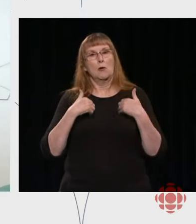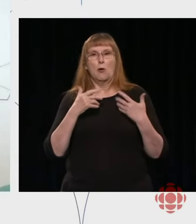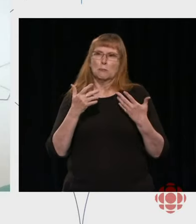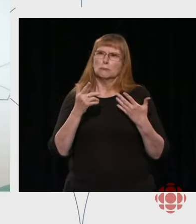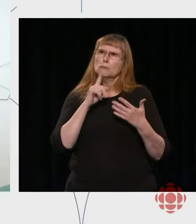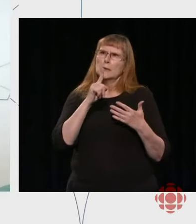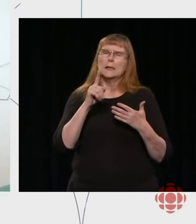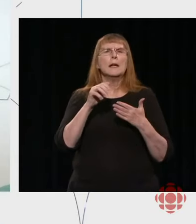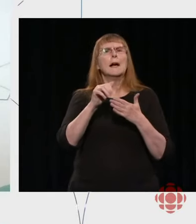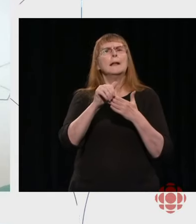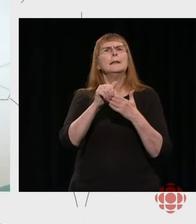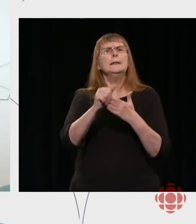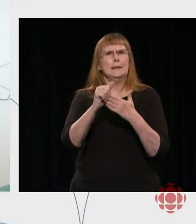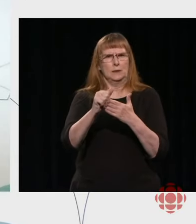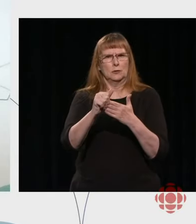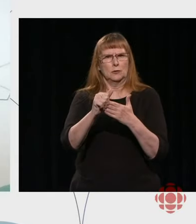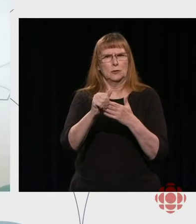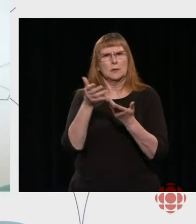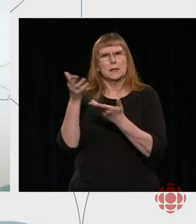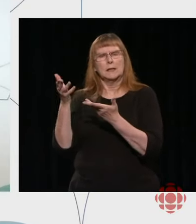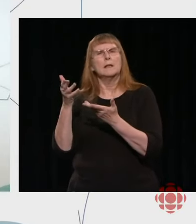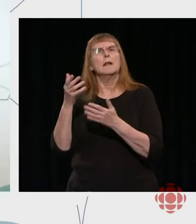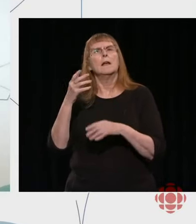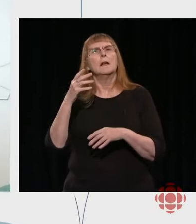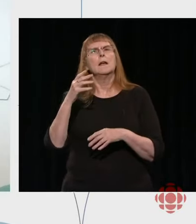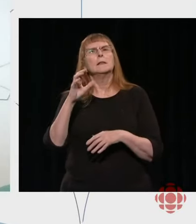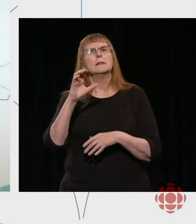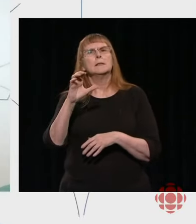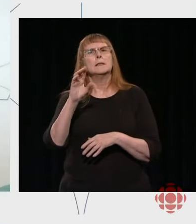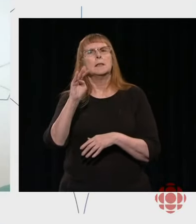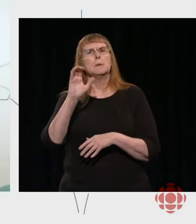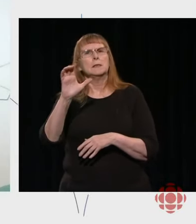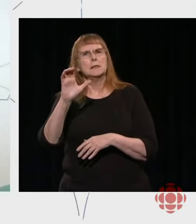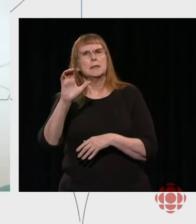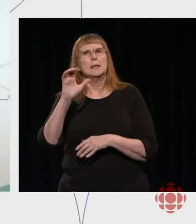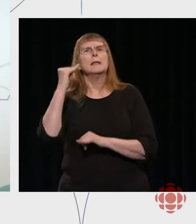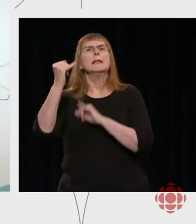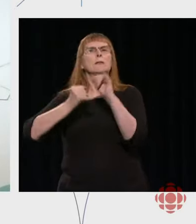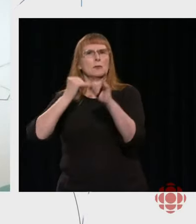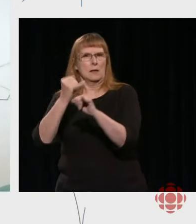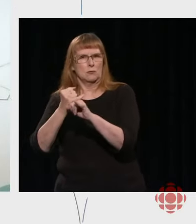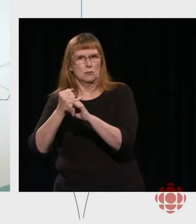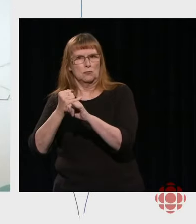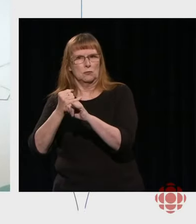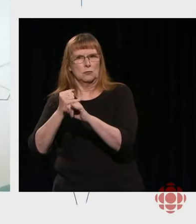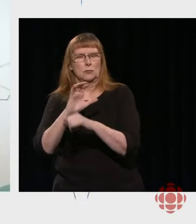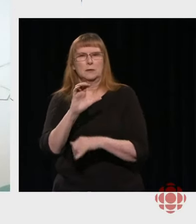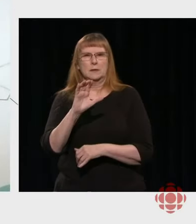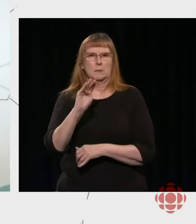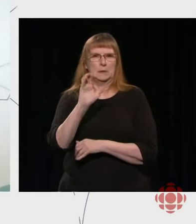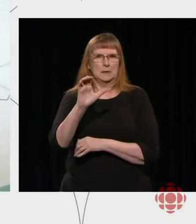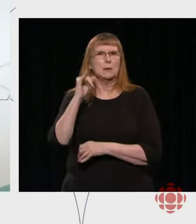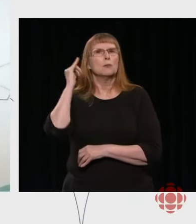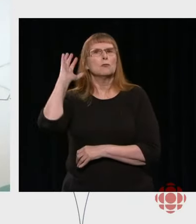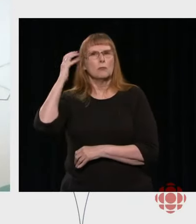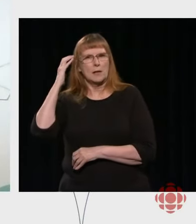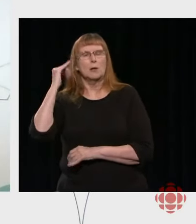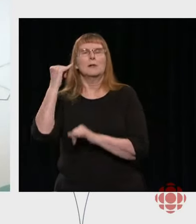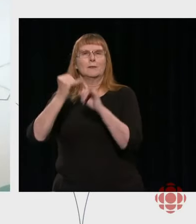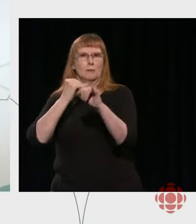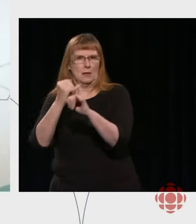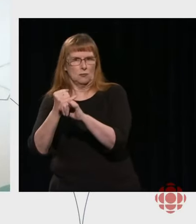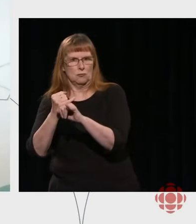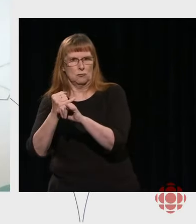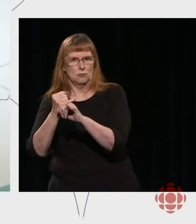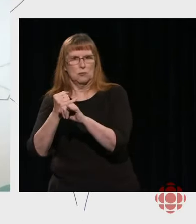Radio Canada International. And this question is a really important one. In